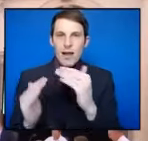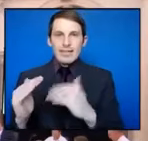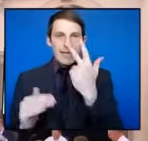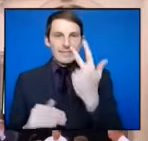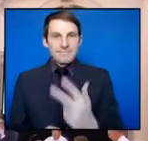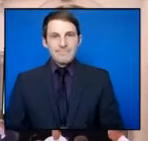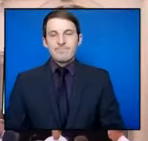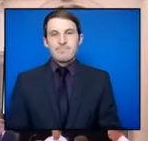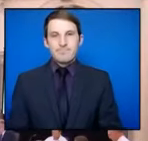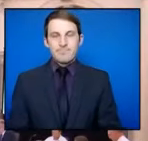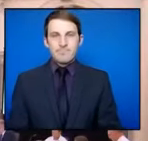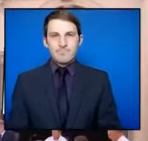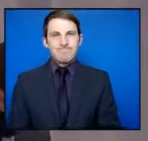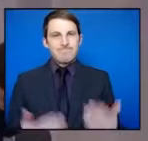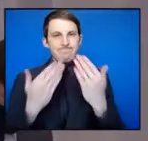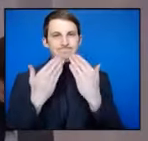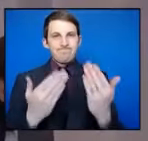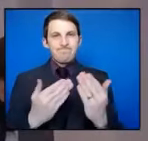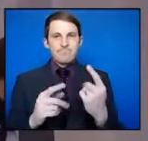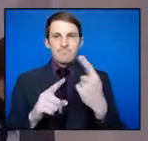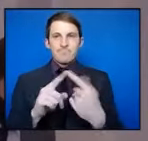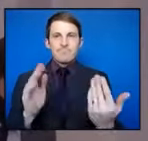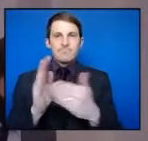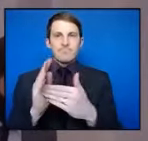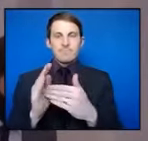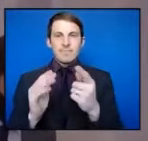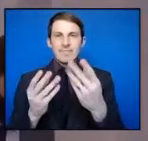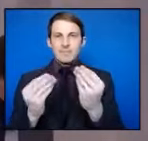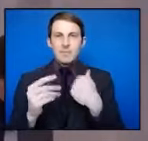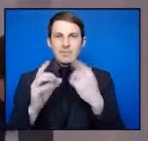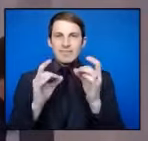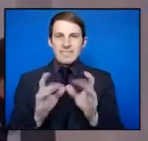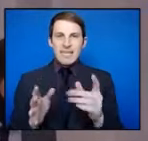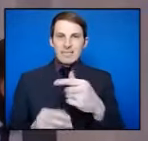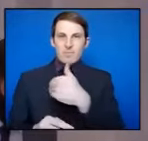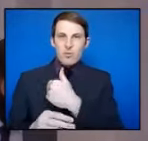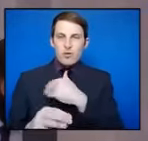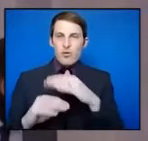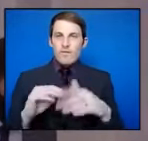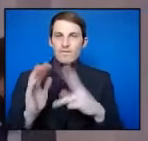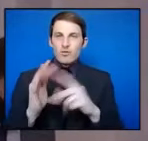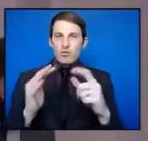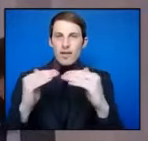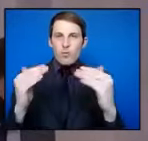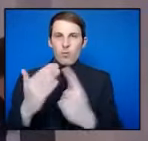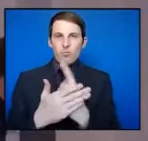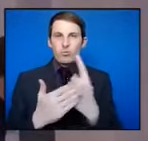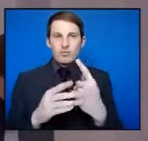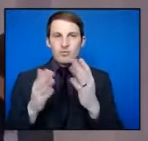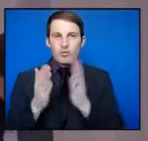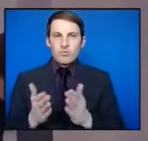And back to something that we started on this morning around the Victorian Equal Opportunity and Human Rights Commission.